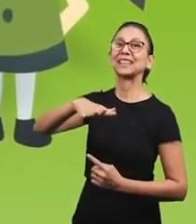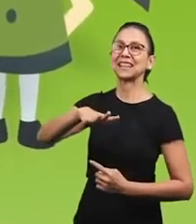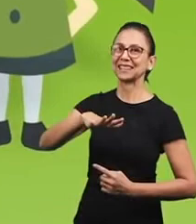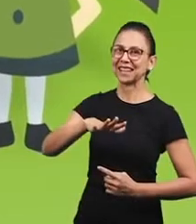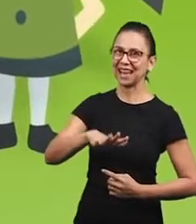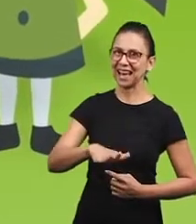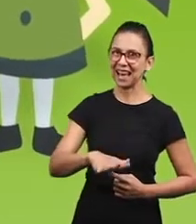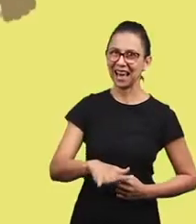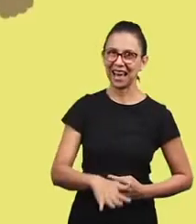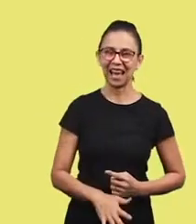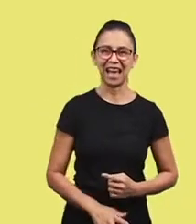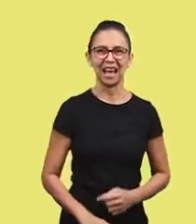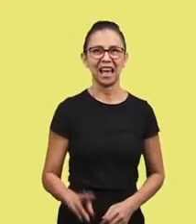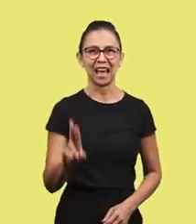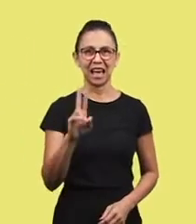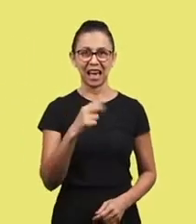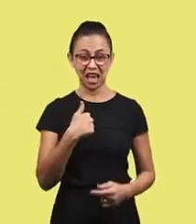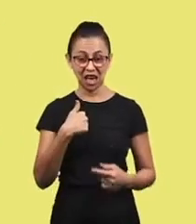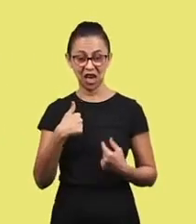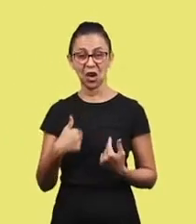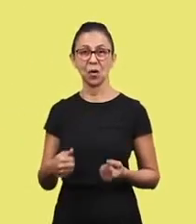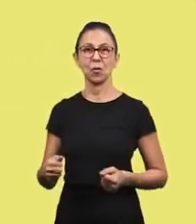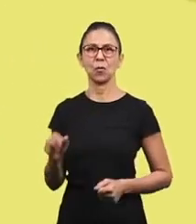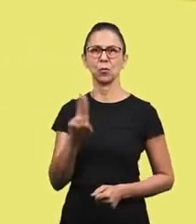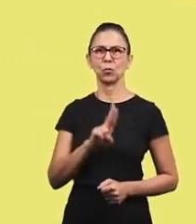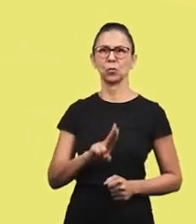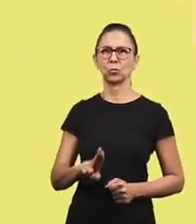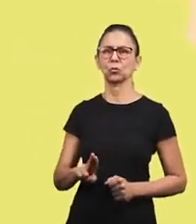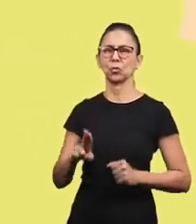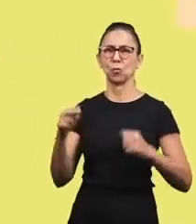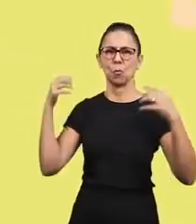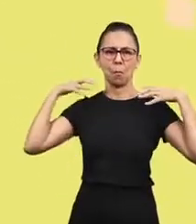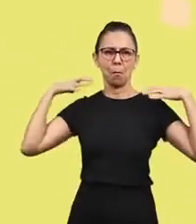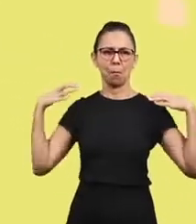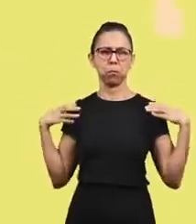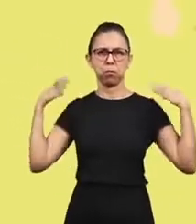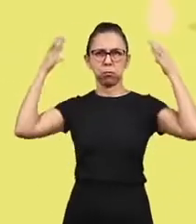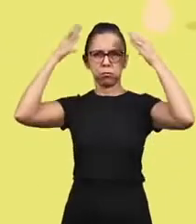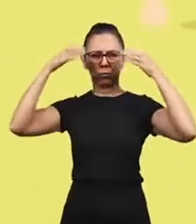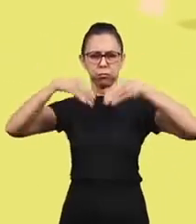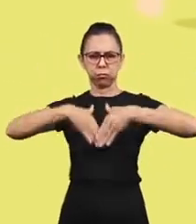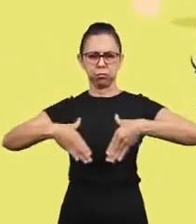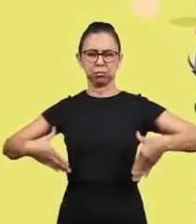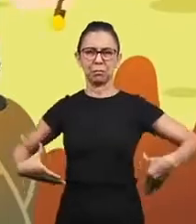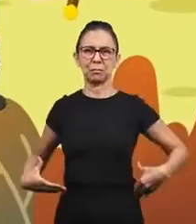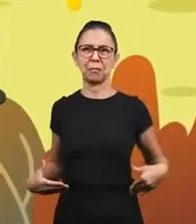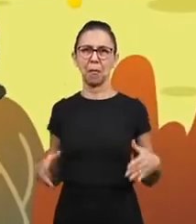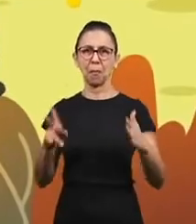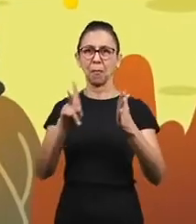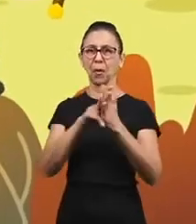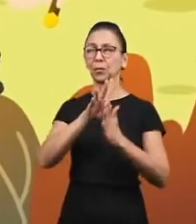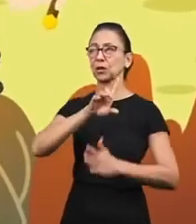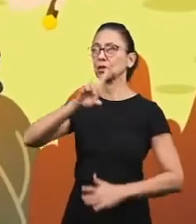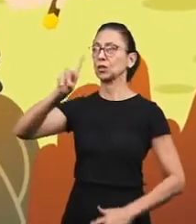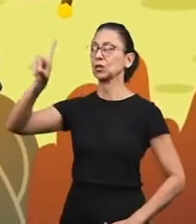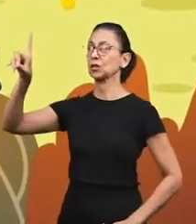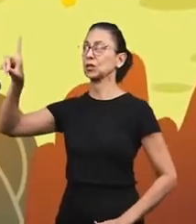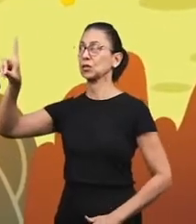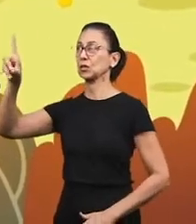and I'm clothed with the armor of God and I will be strengthened in the Lord